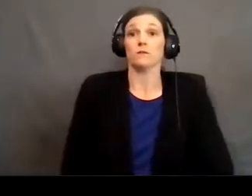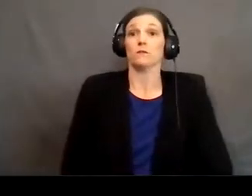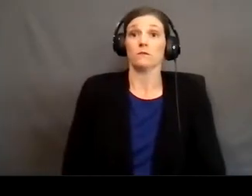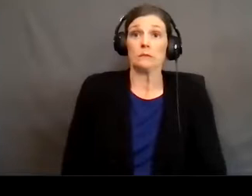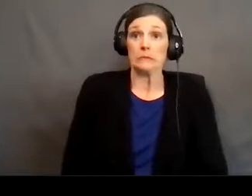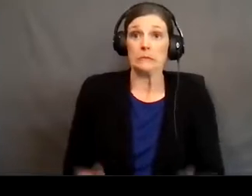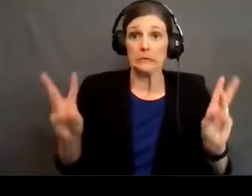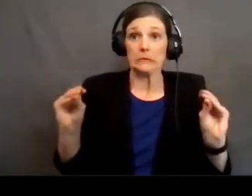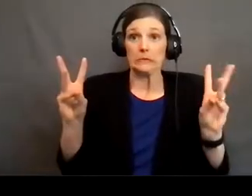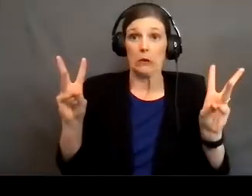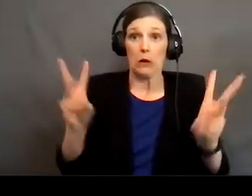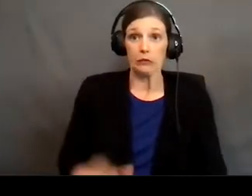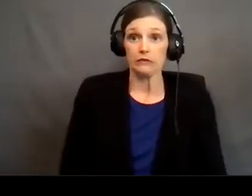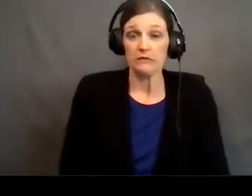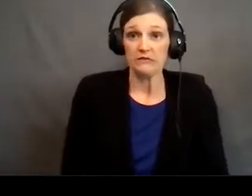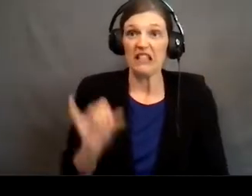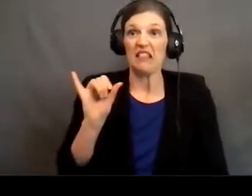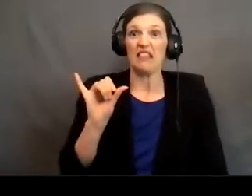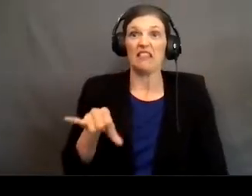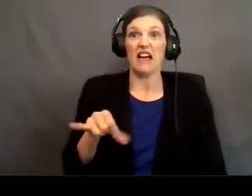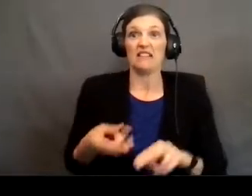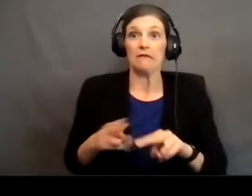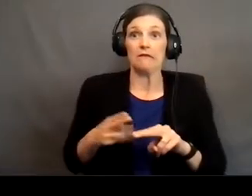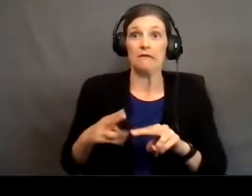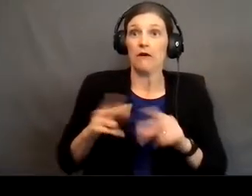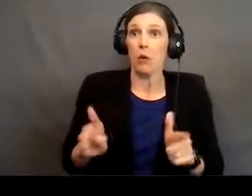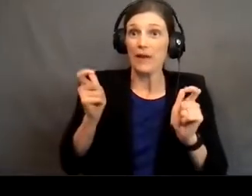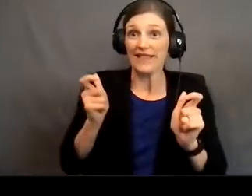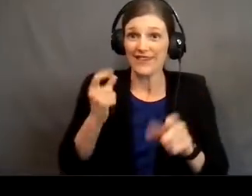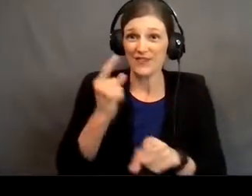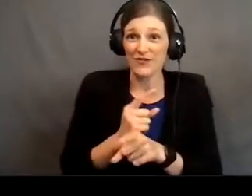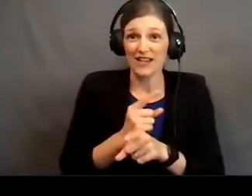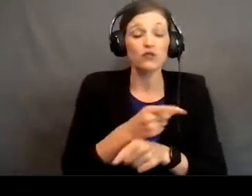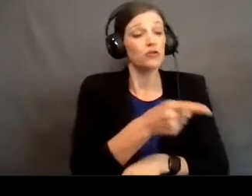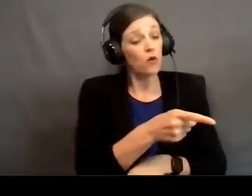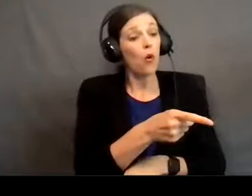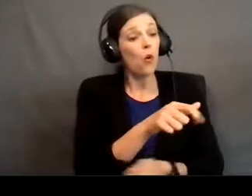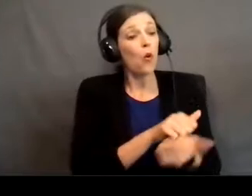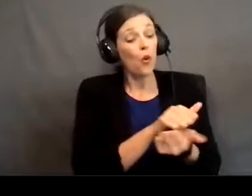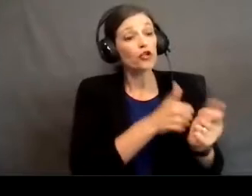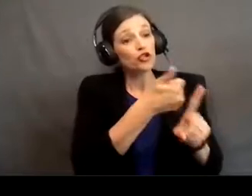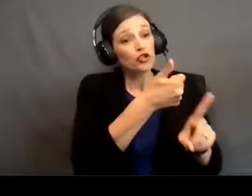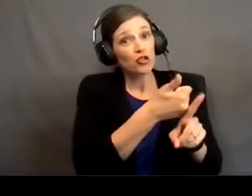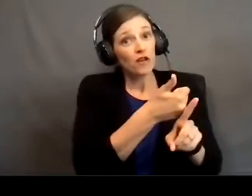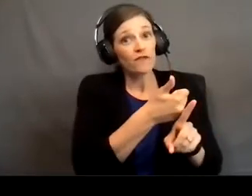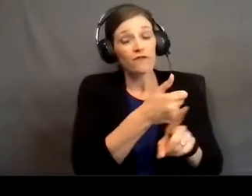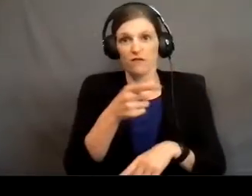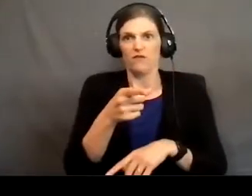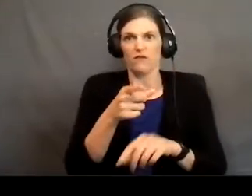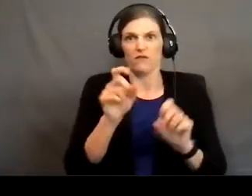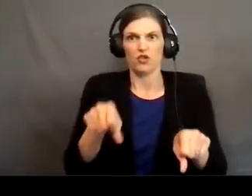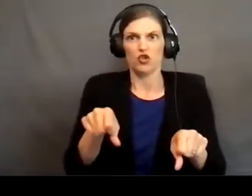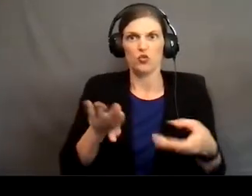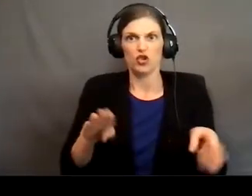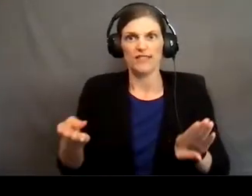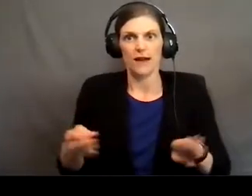So, wow, that escalated quickly, right? It goes from wash yourself to you could die.